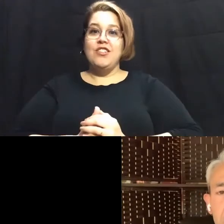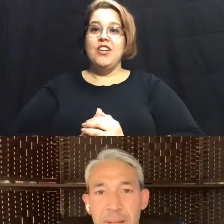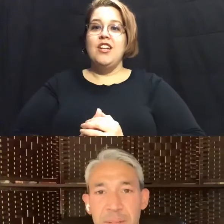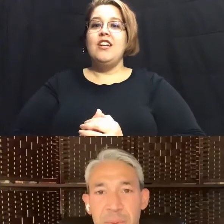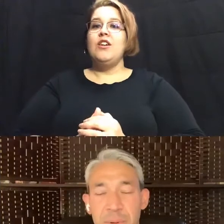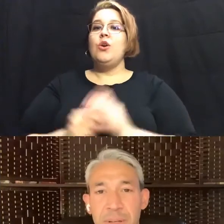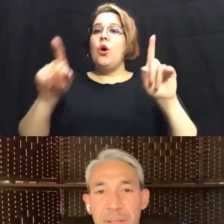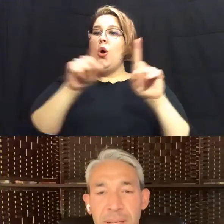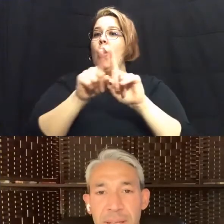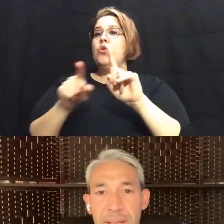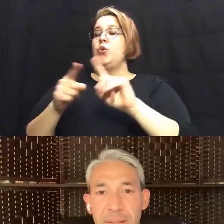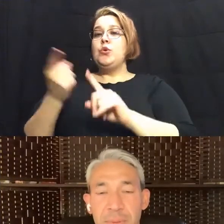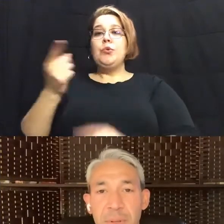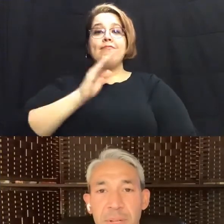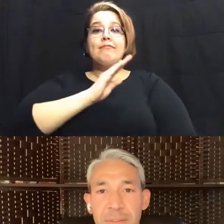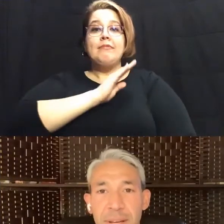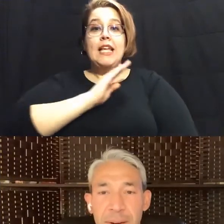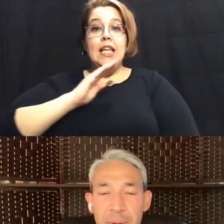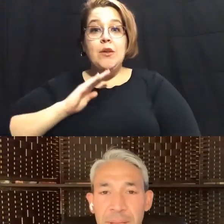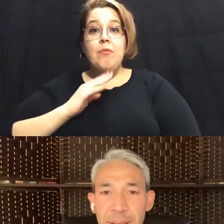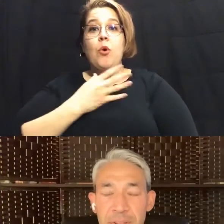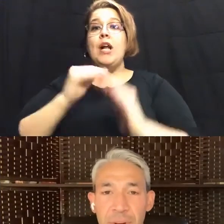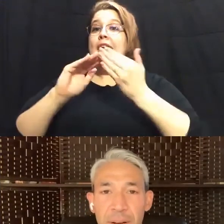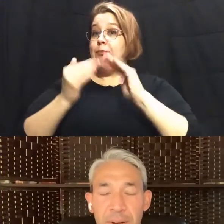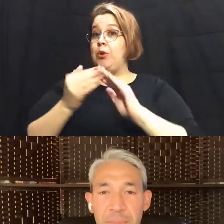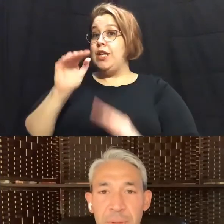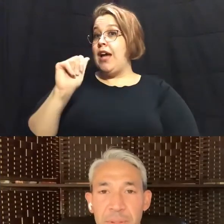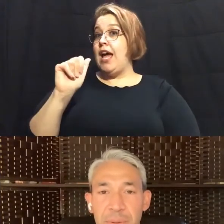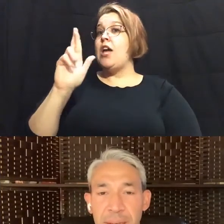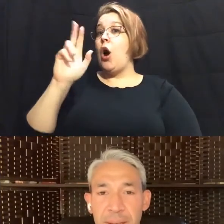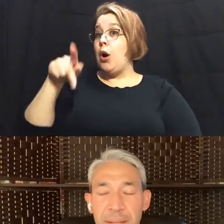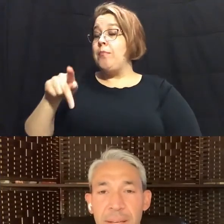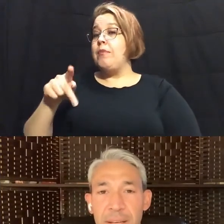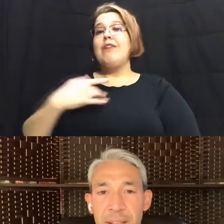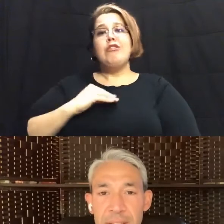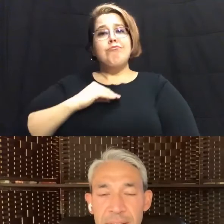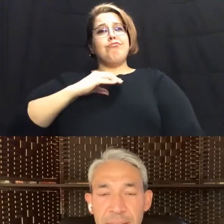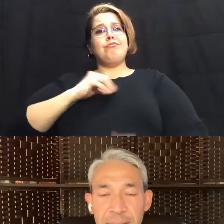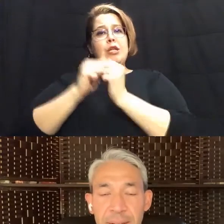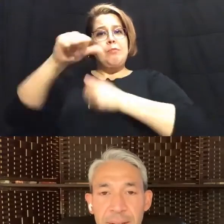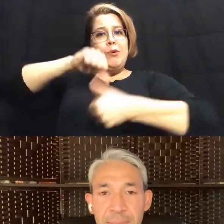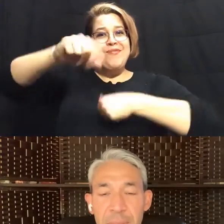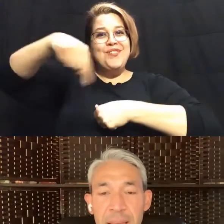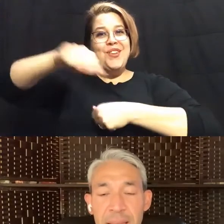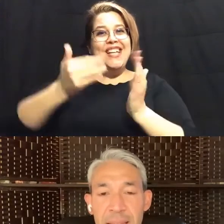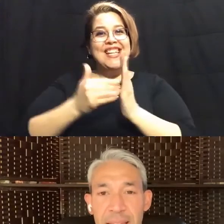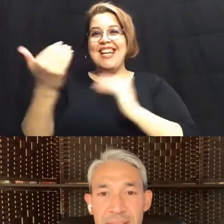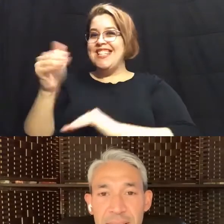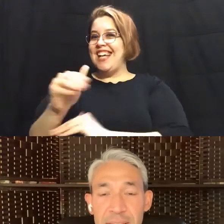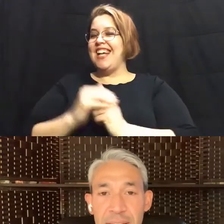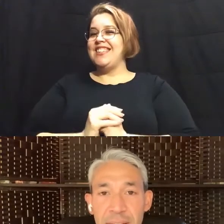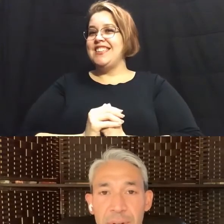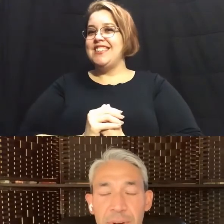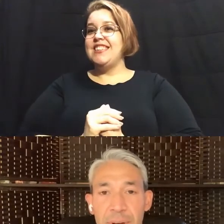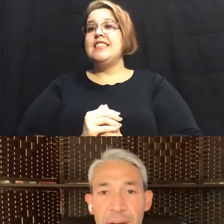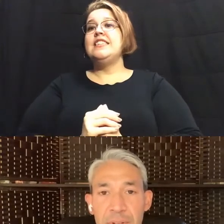the board and community of aarp it's a great honor to be with you again this evening as